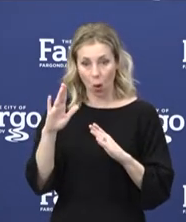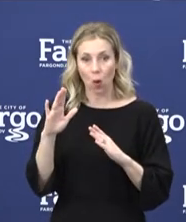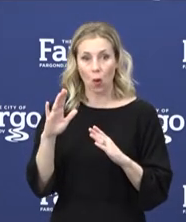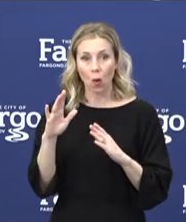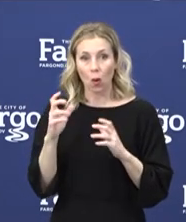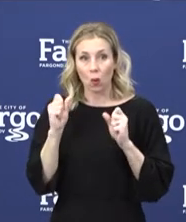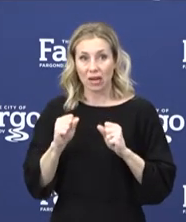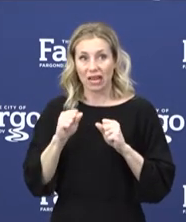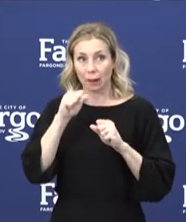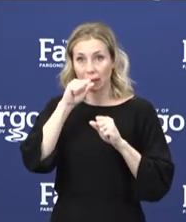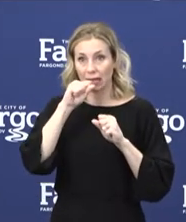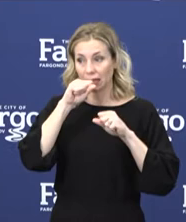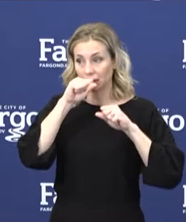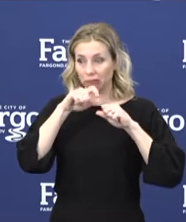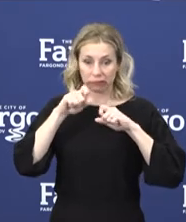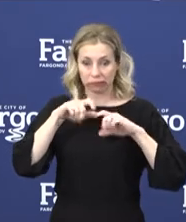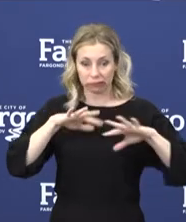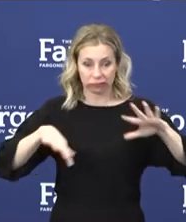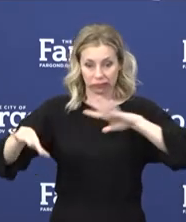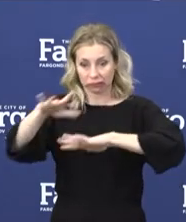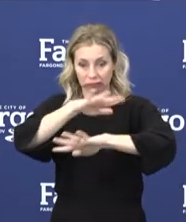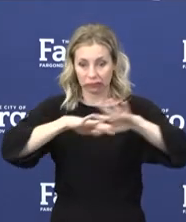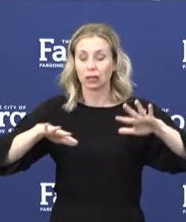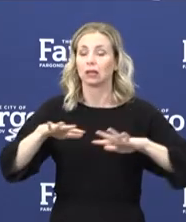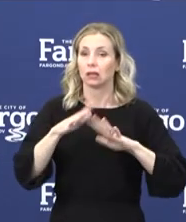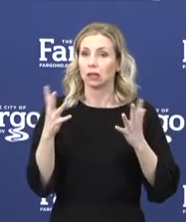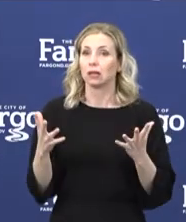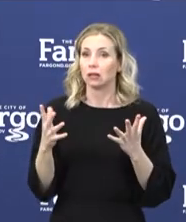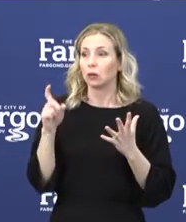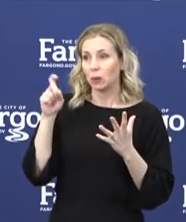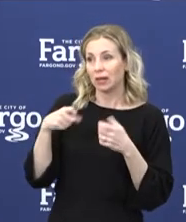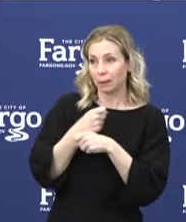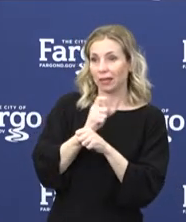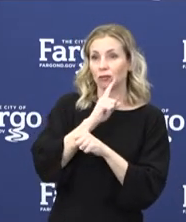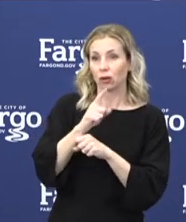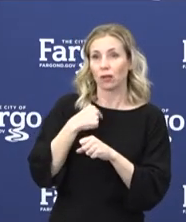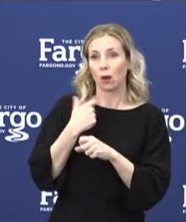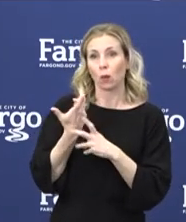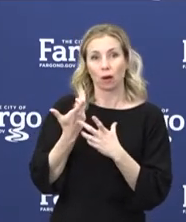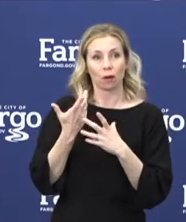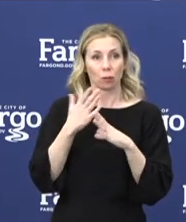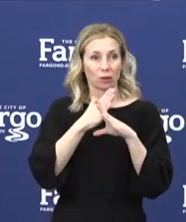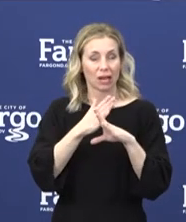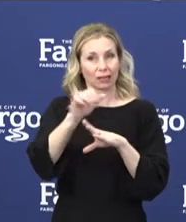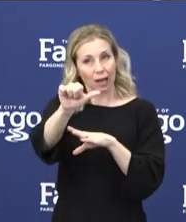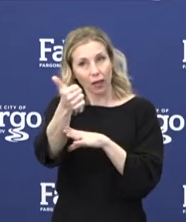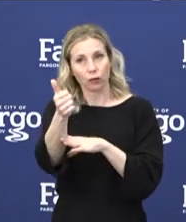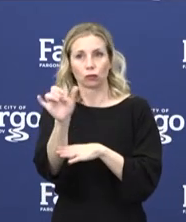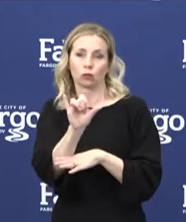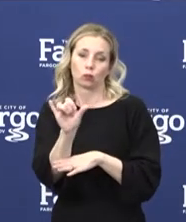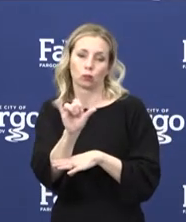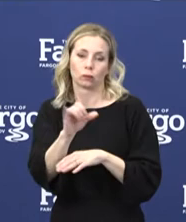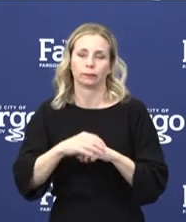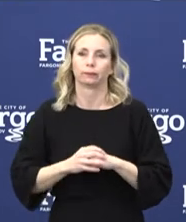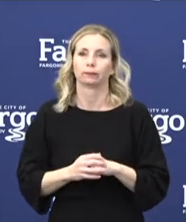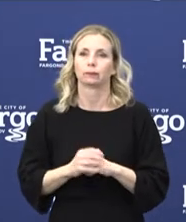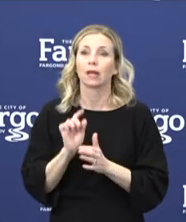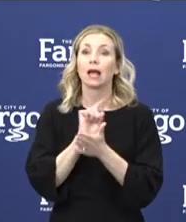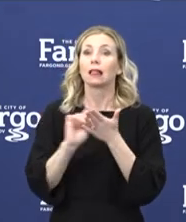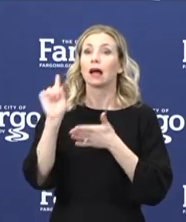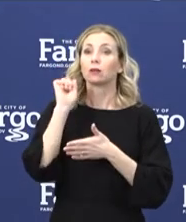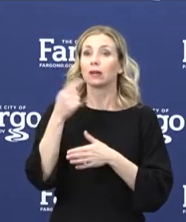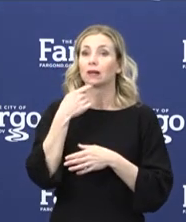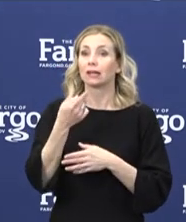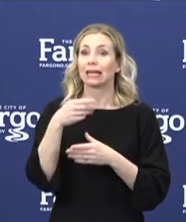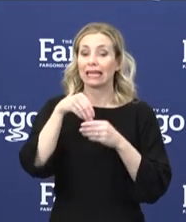public or can't maintain appropriate social distancing. Last week, I announced that we began in-house testing at